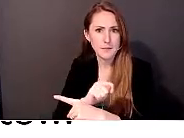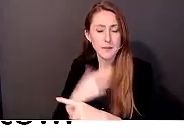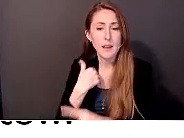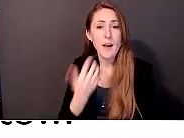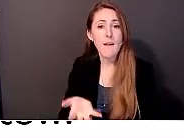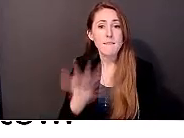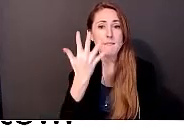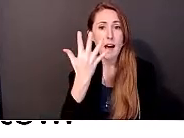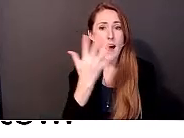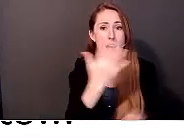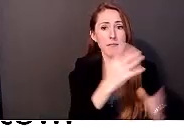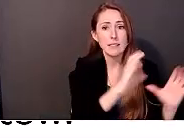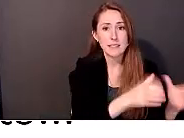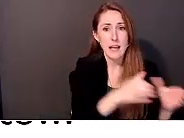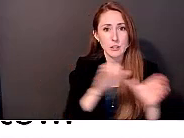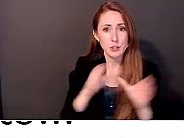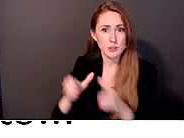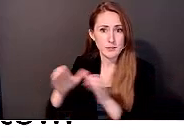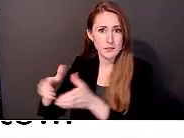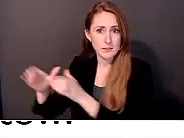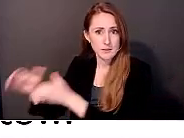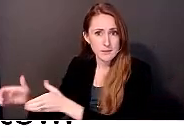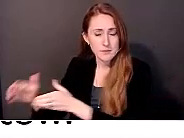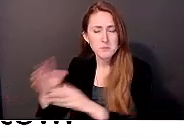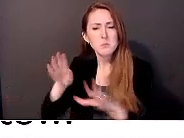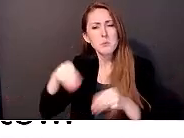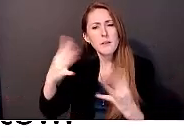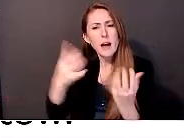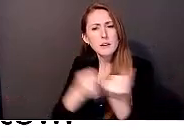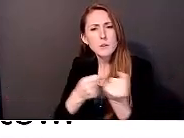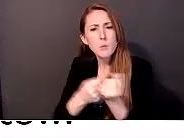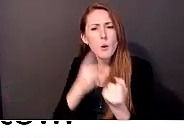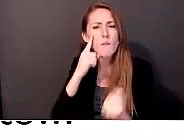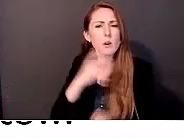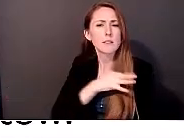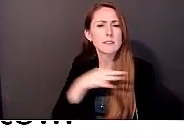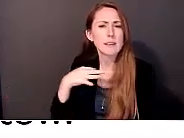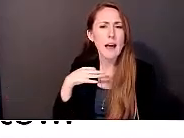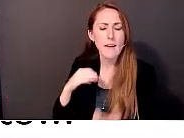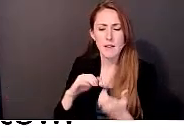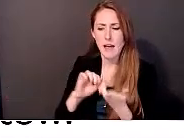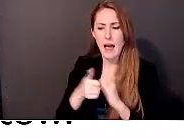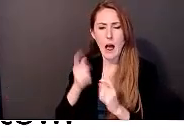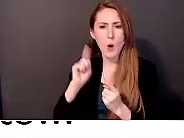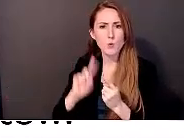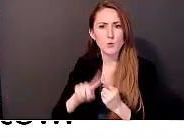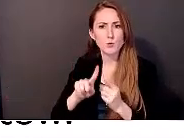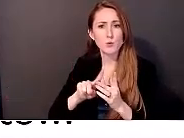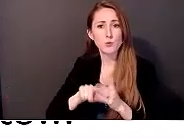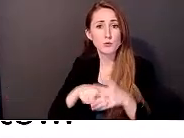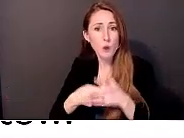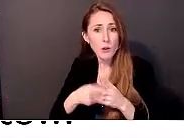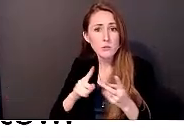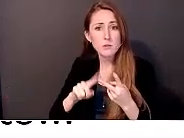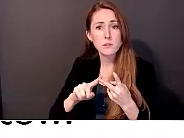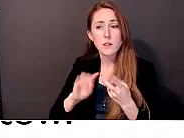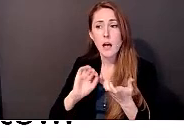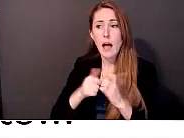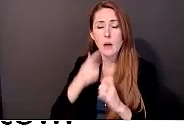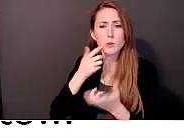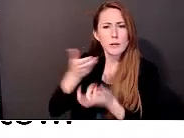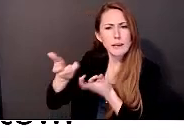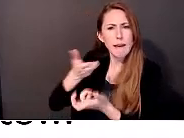that support staff in how to get started, how to take action and actually engage with folks you don't know in rural